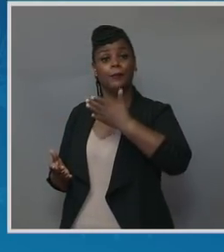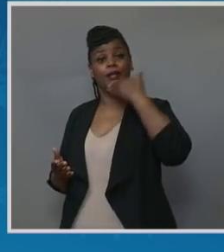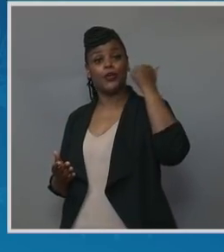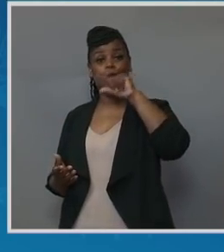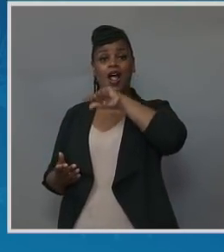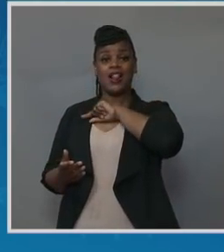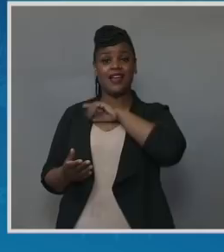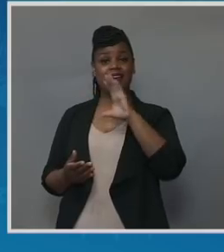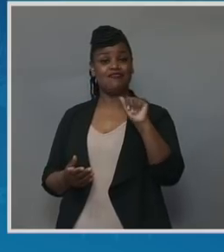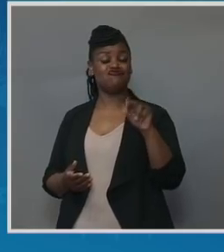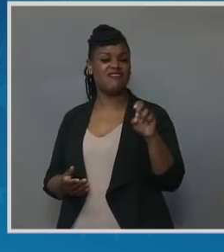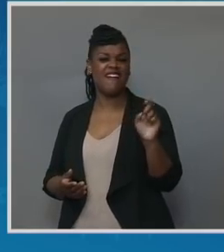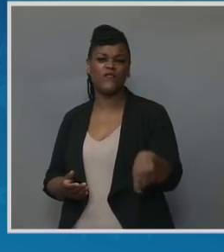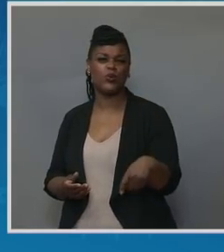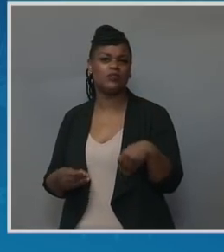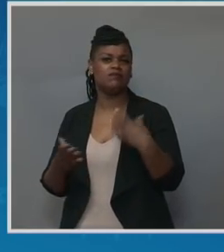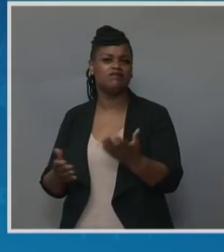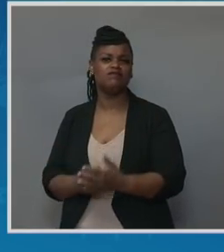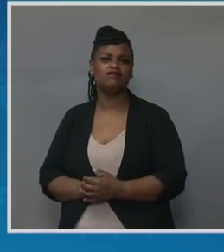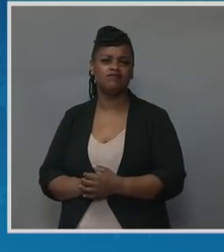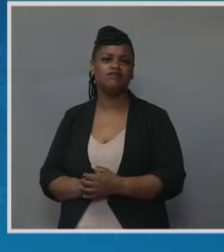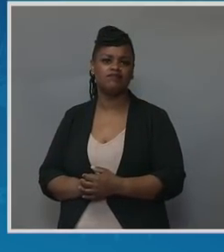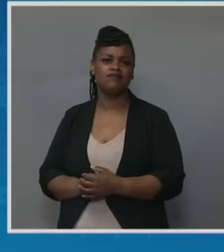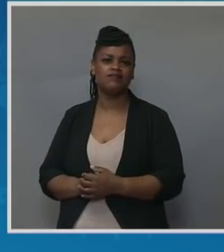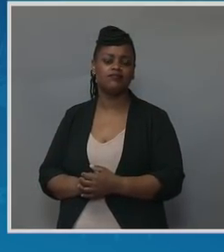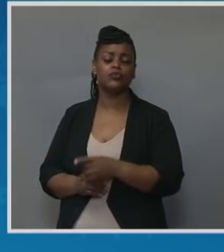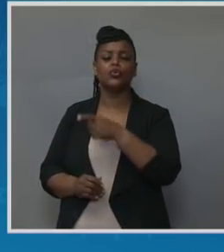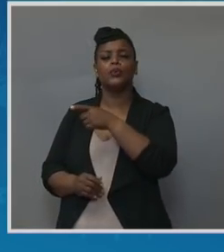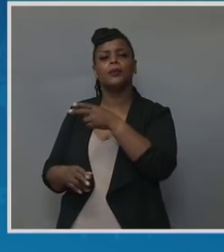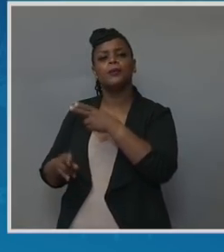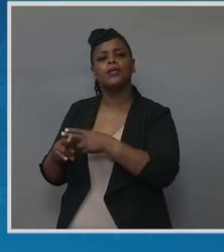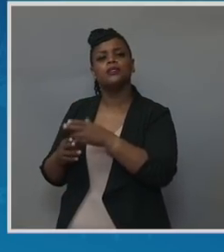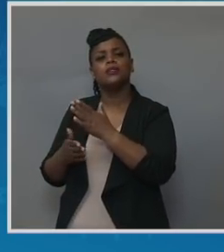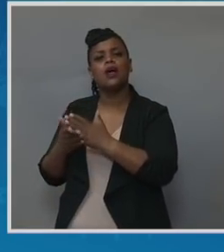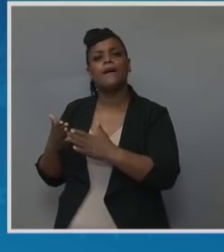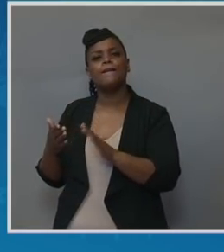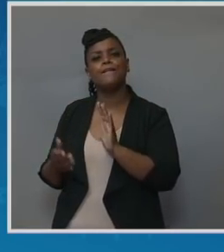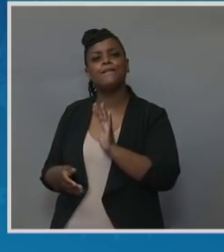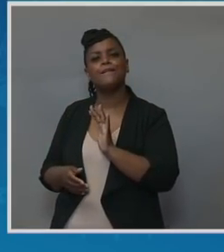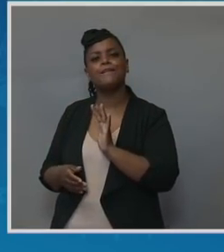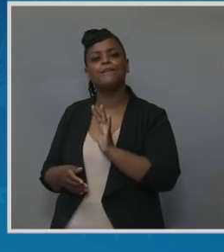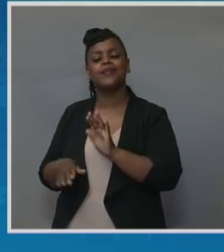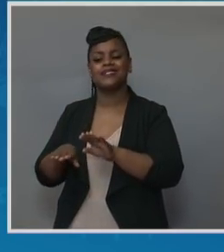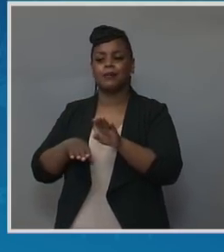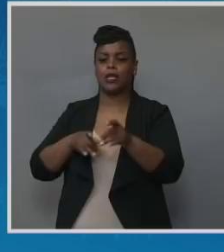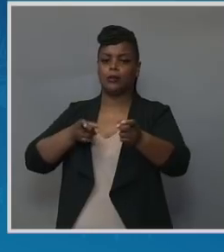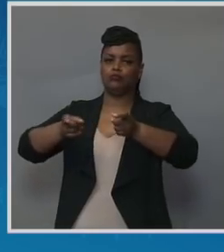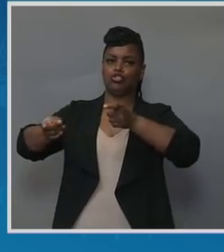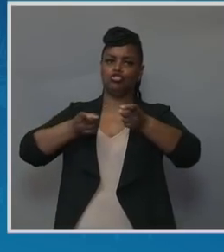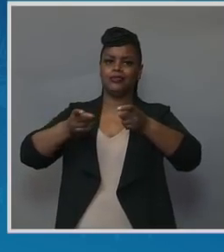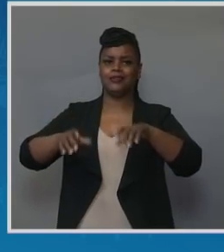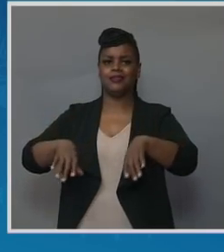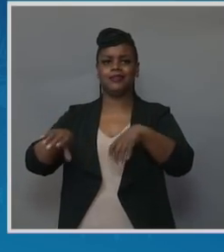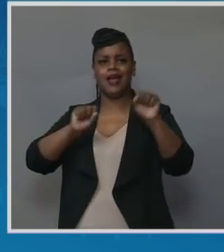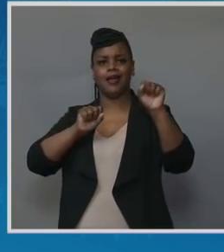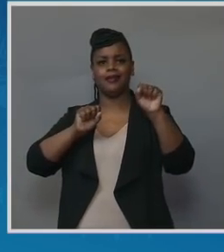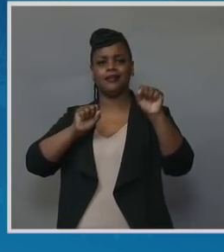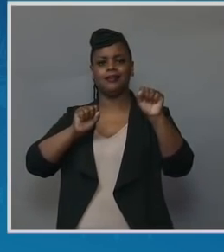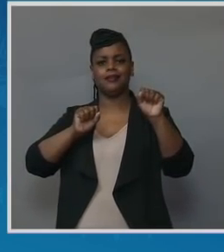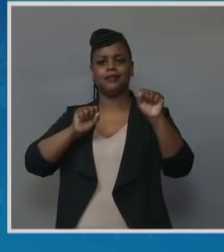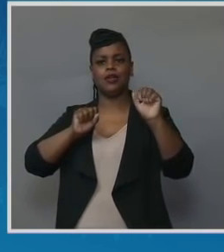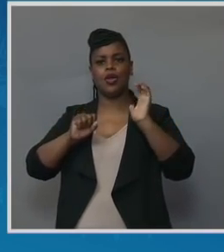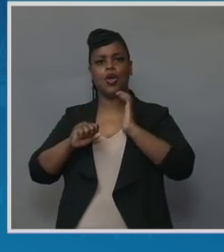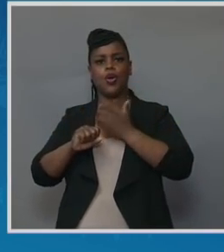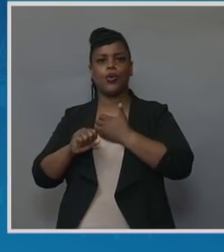Are there other, you were kind to mention some of the steps that the administration has taken in our budget and the rescue plan. Are there other